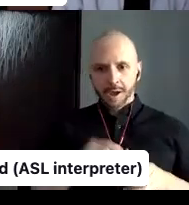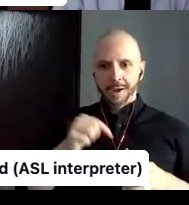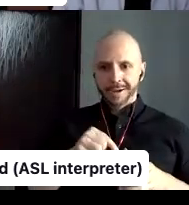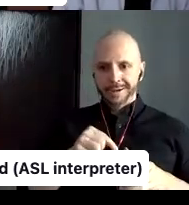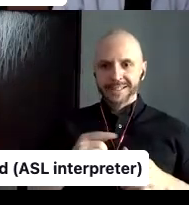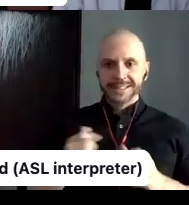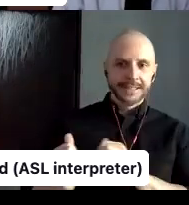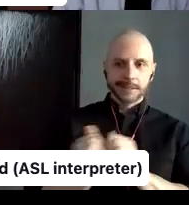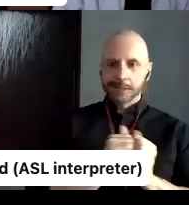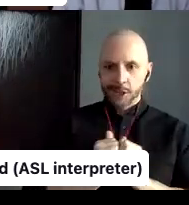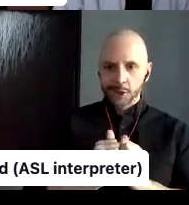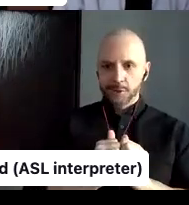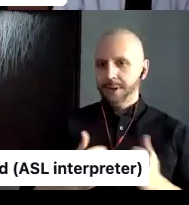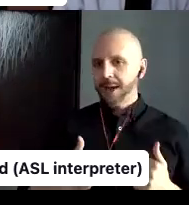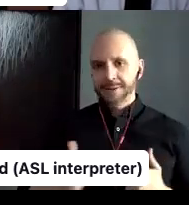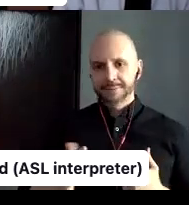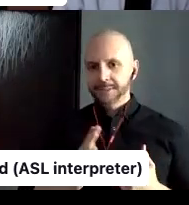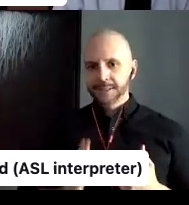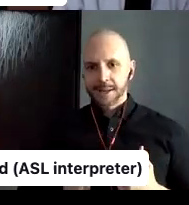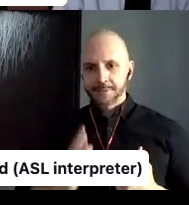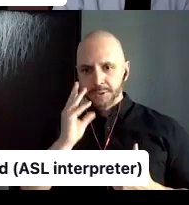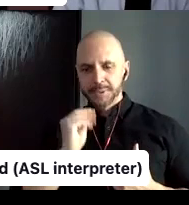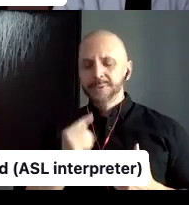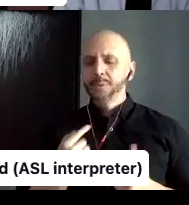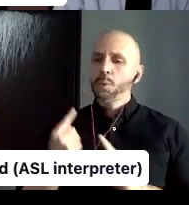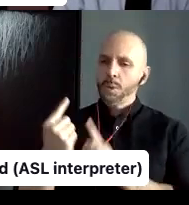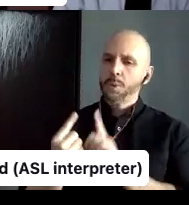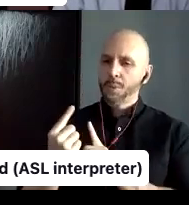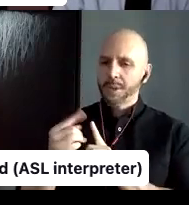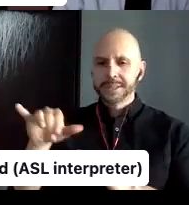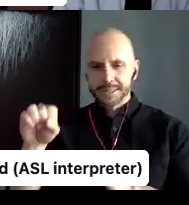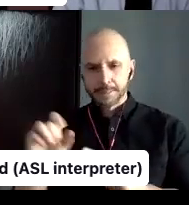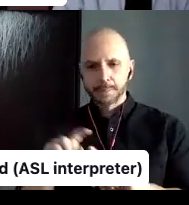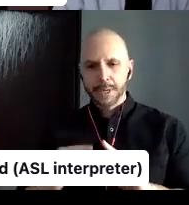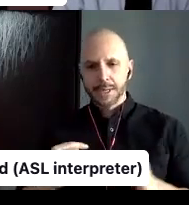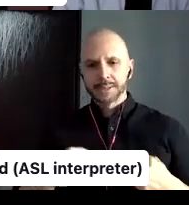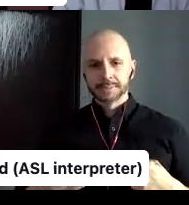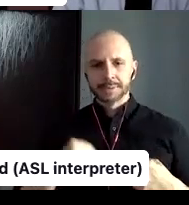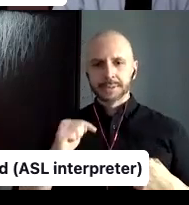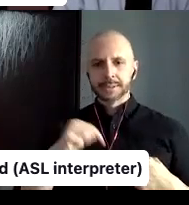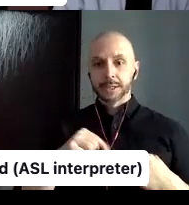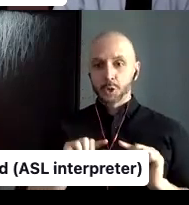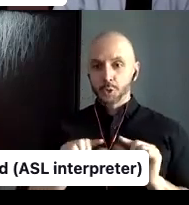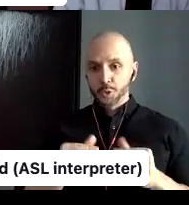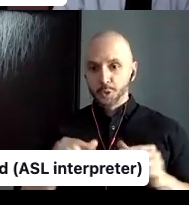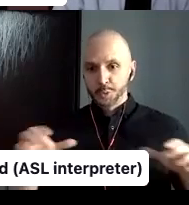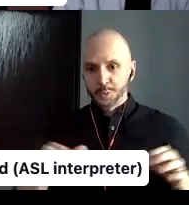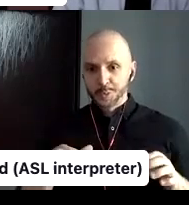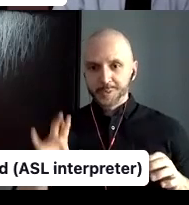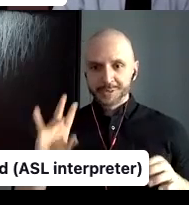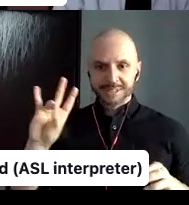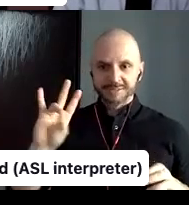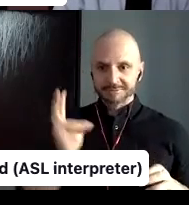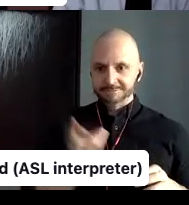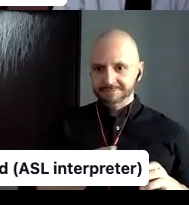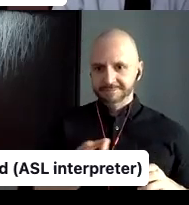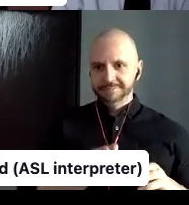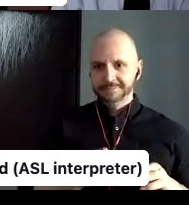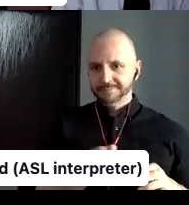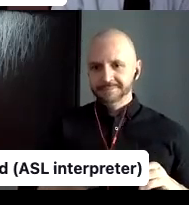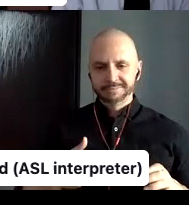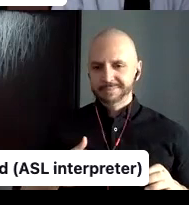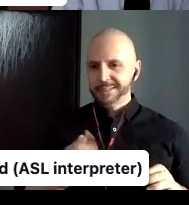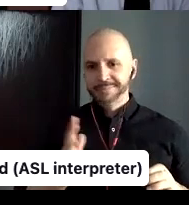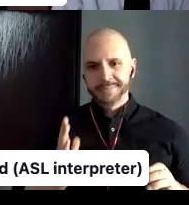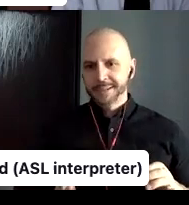mean, experience, of course, working together one-on-one, but what if you have to like work with a group of seven people? Uh, but there's